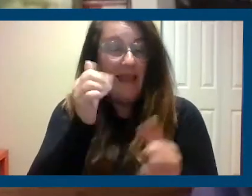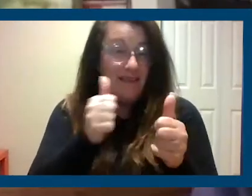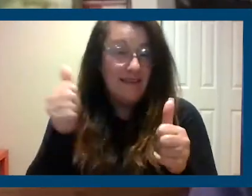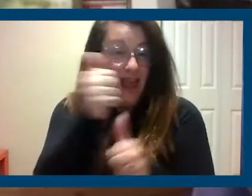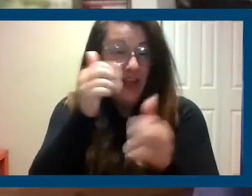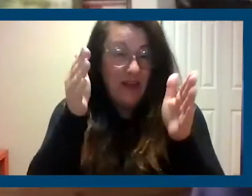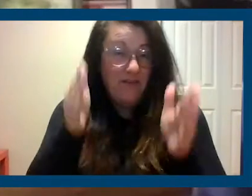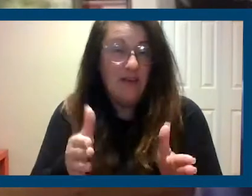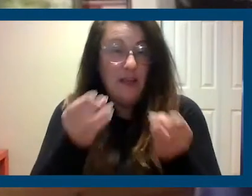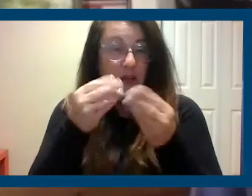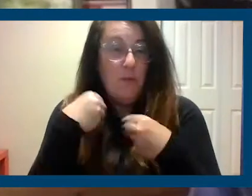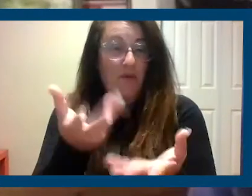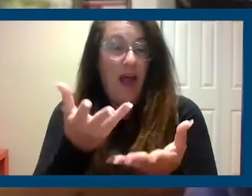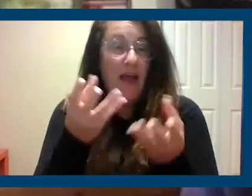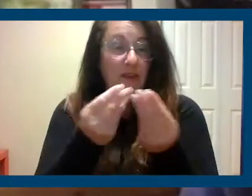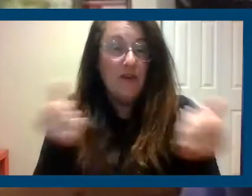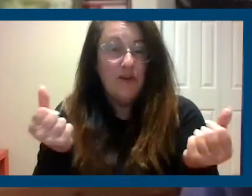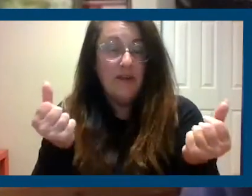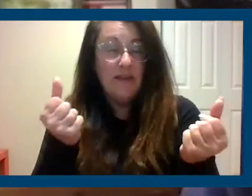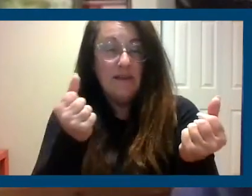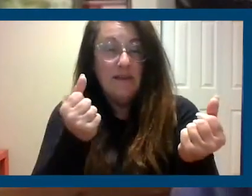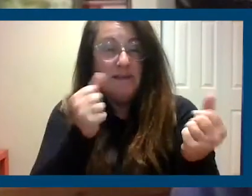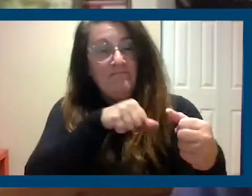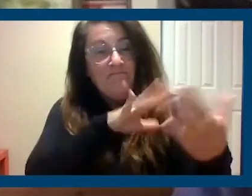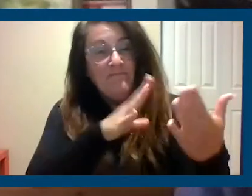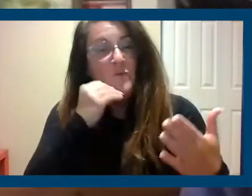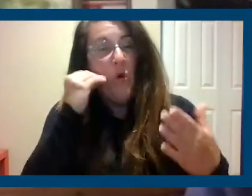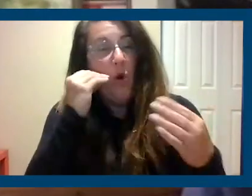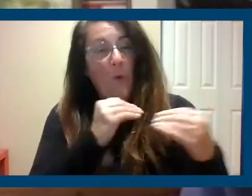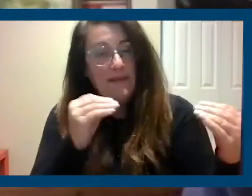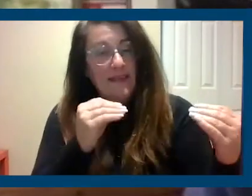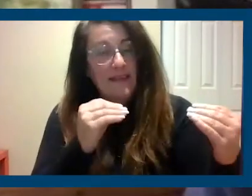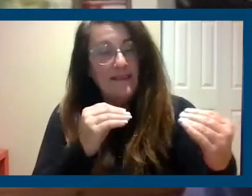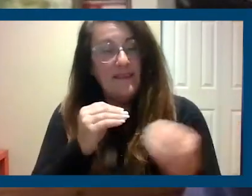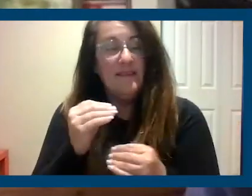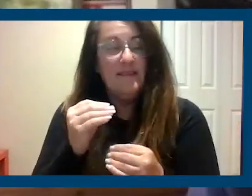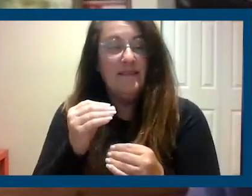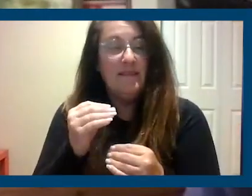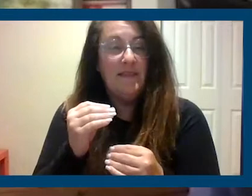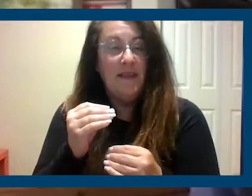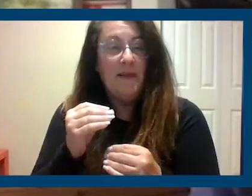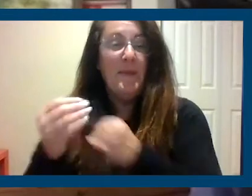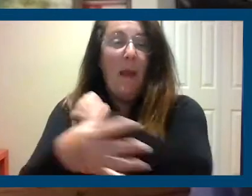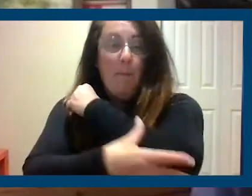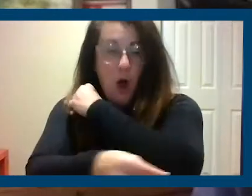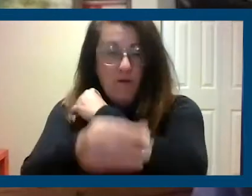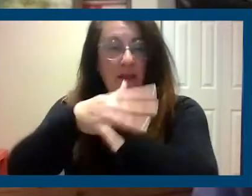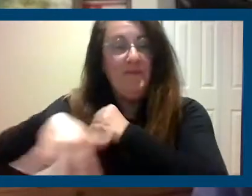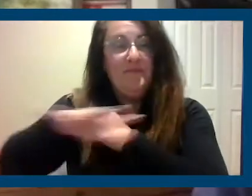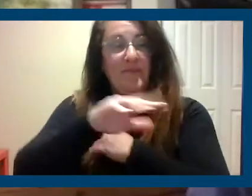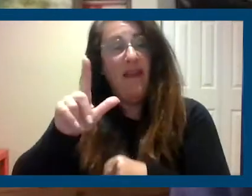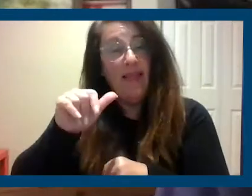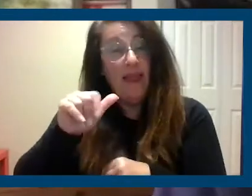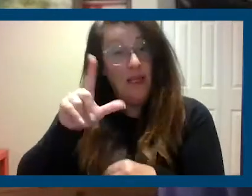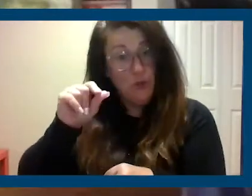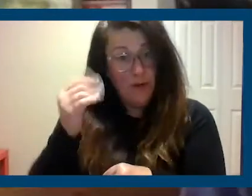provide solutions that fight homelessness and poverty in Los Angeles and across California. In 2015,